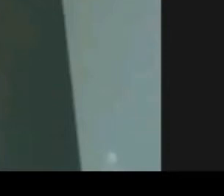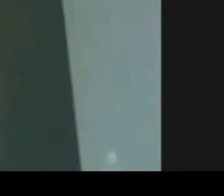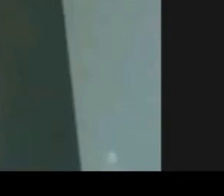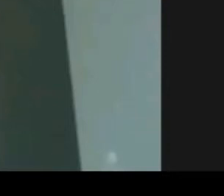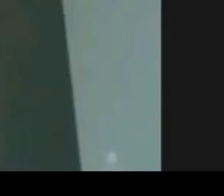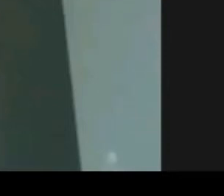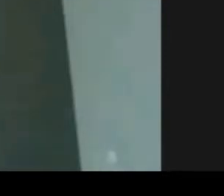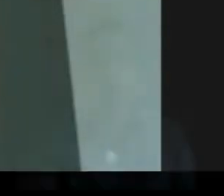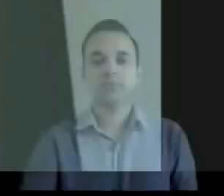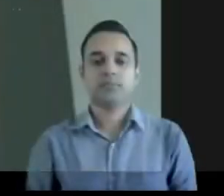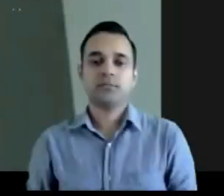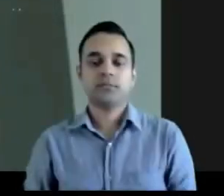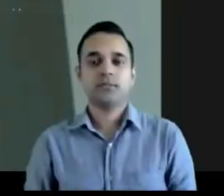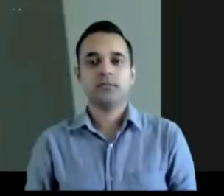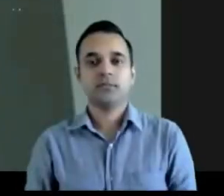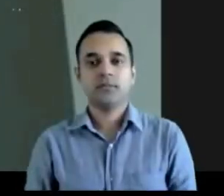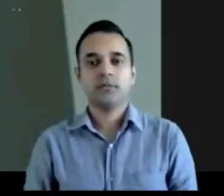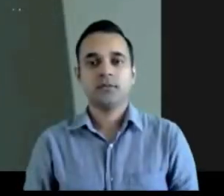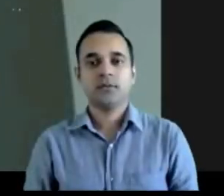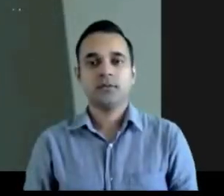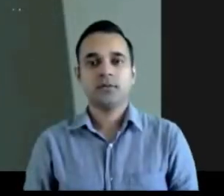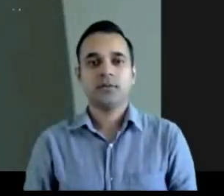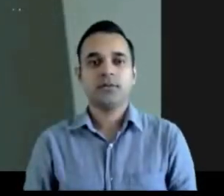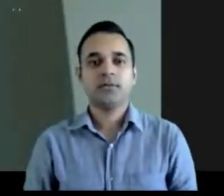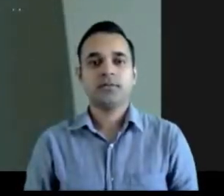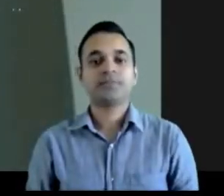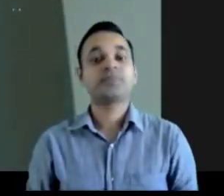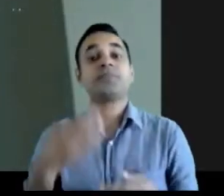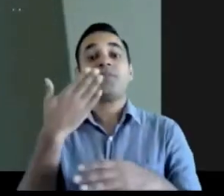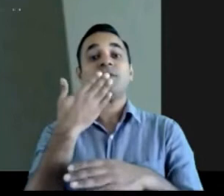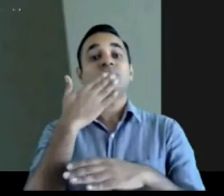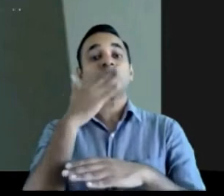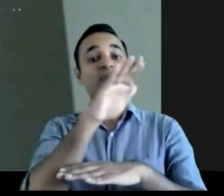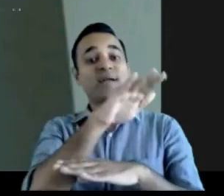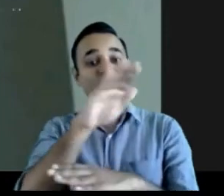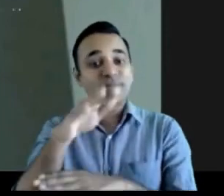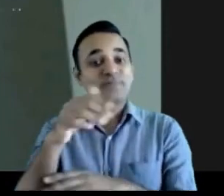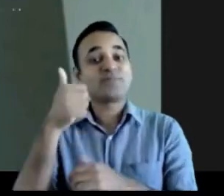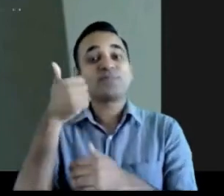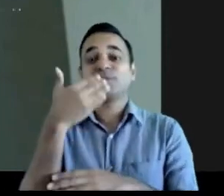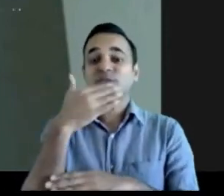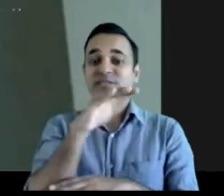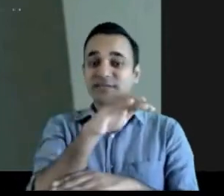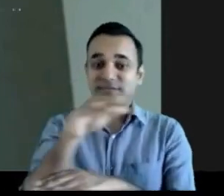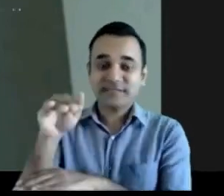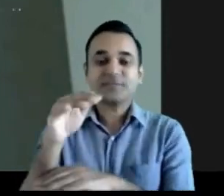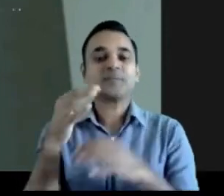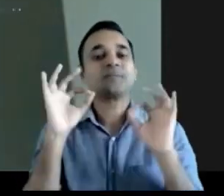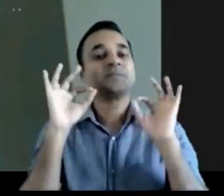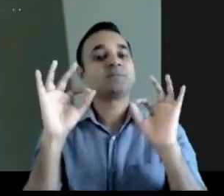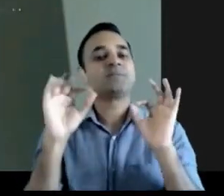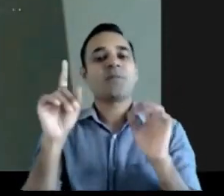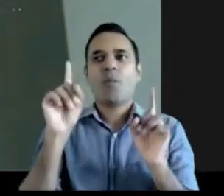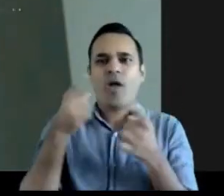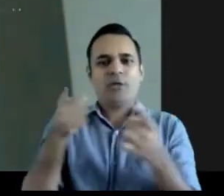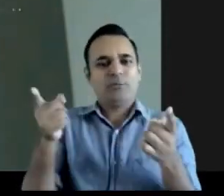good afternoon good evening depending where you are and welcome to the learning lab on disaster impact modeling with the seventh